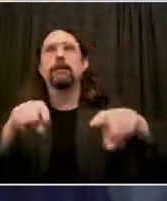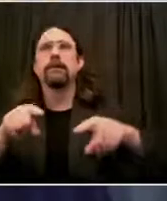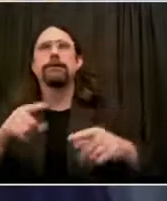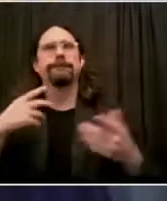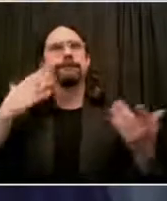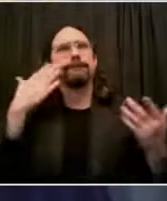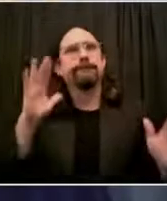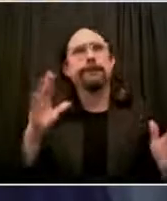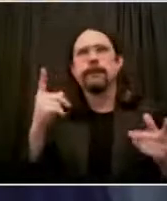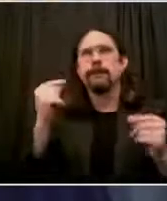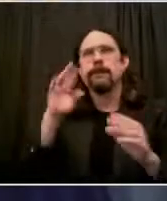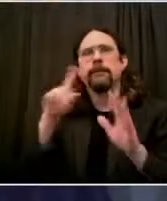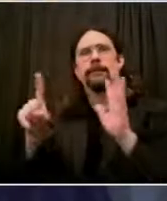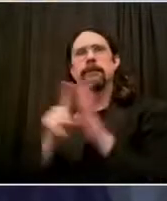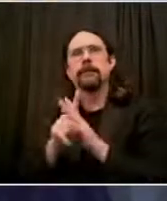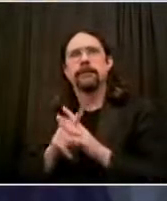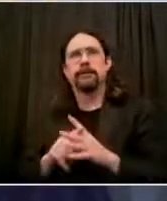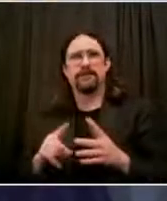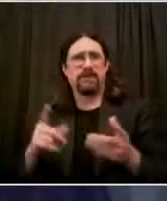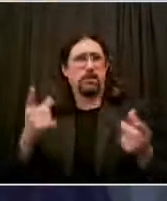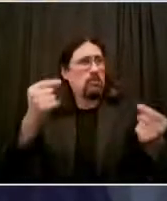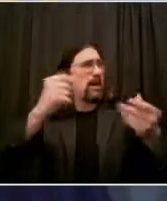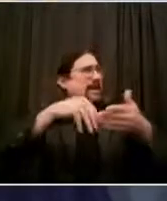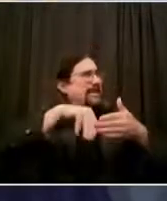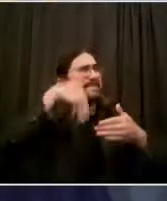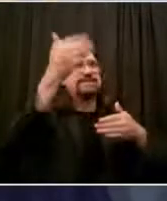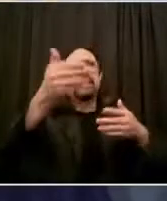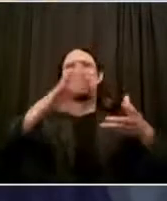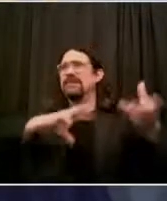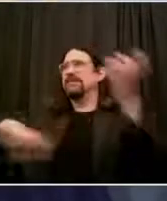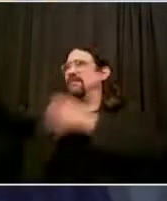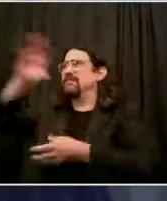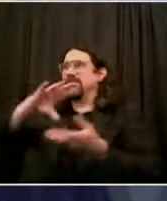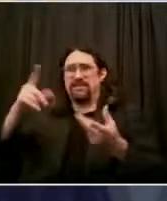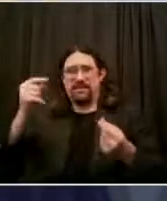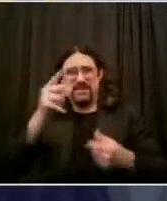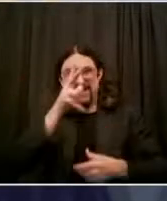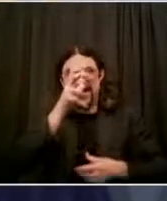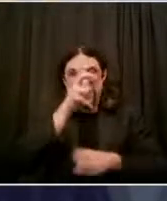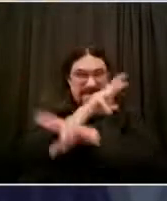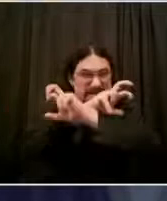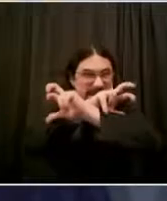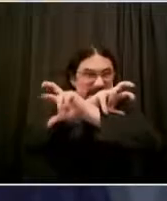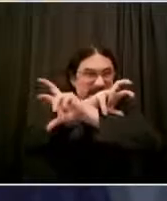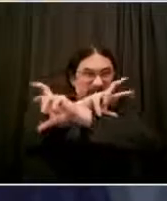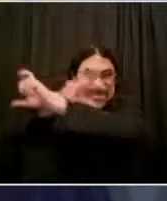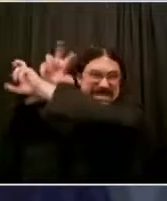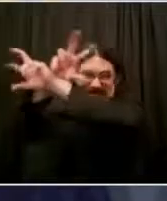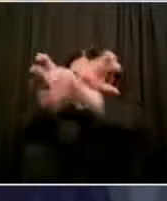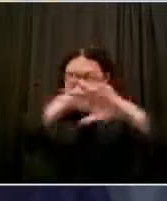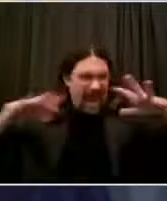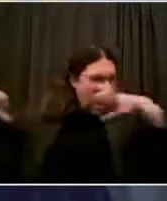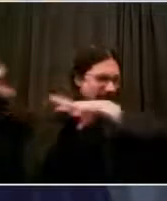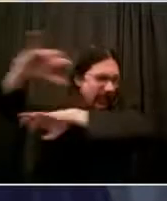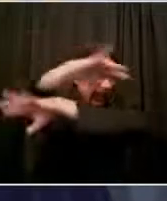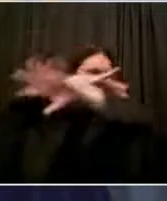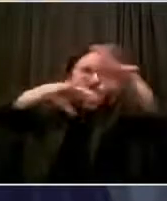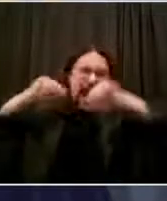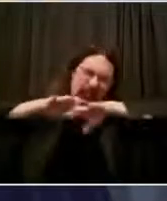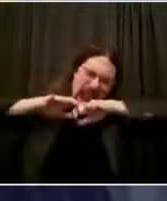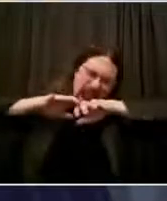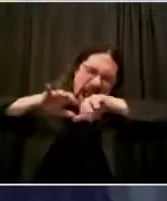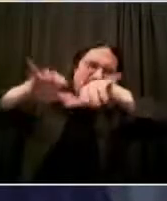the history of this city. We have an economic crisis only comparable to the Great Depression.